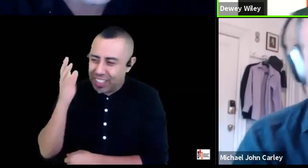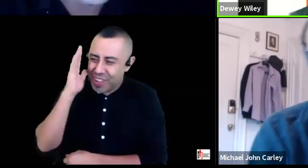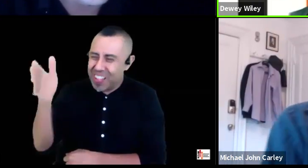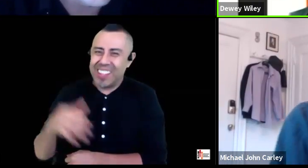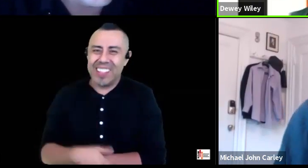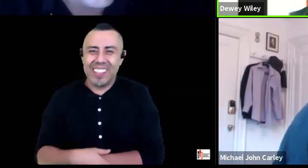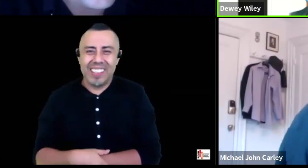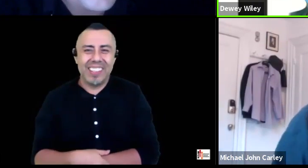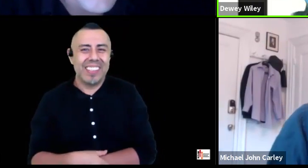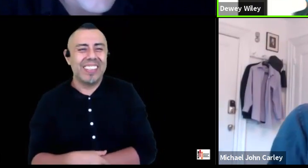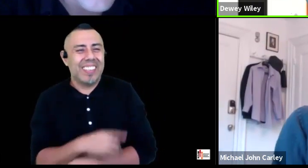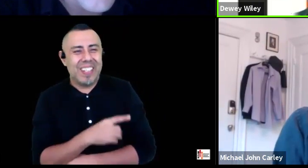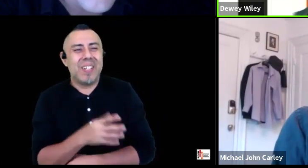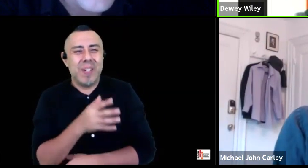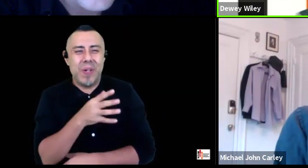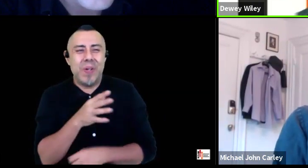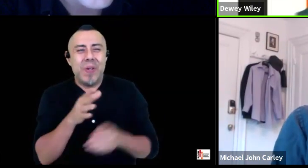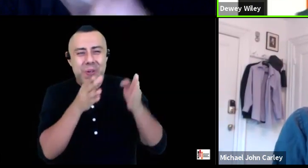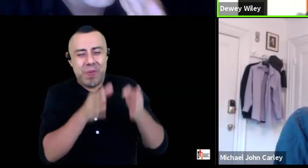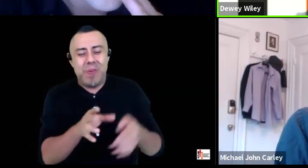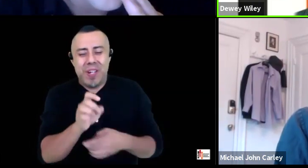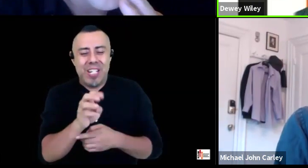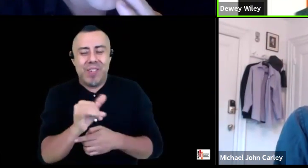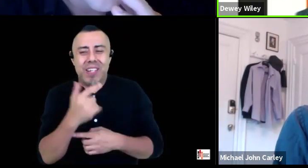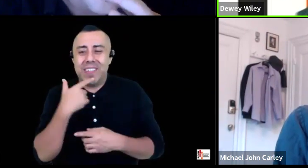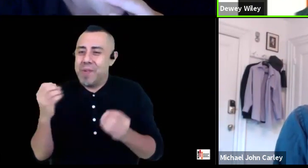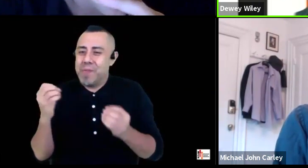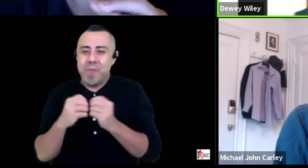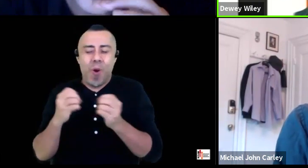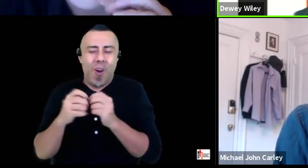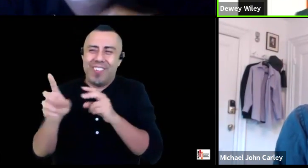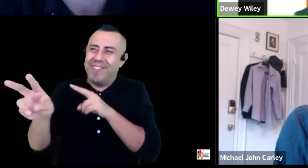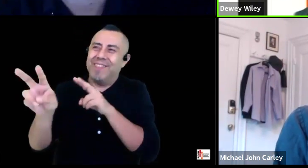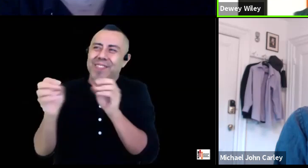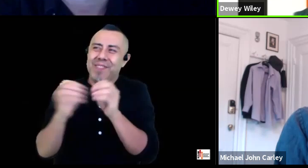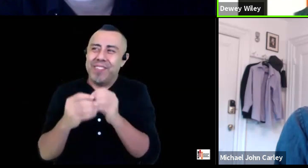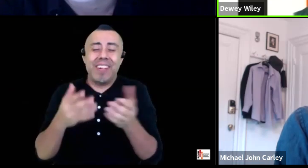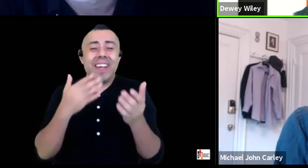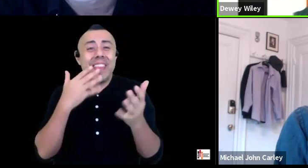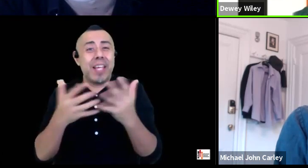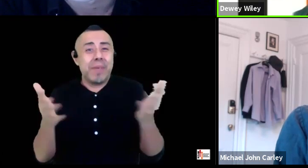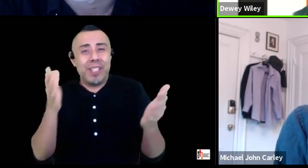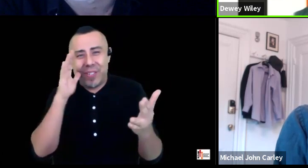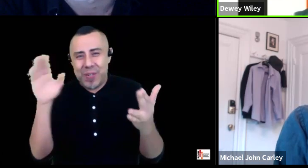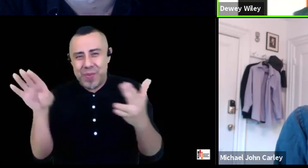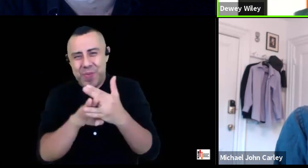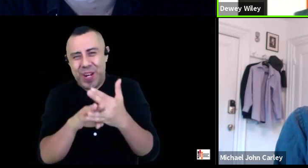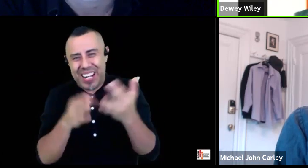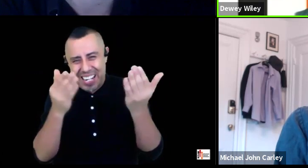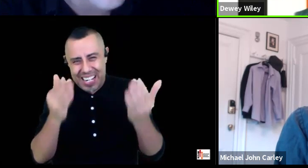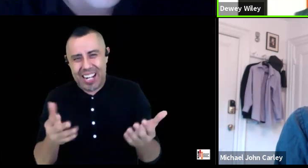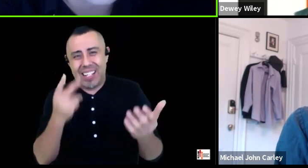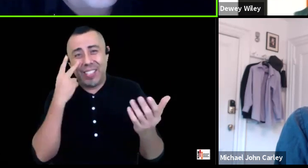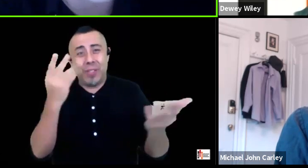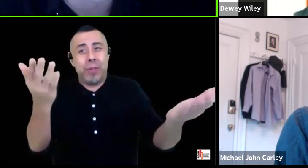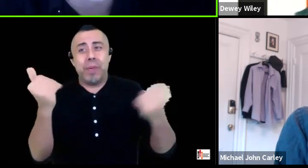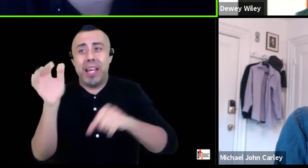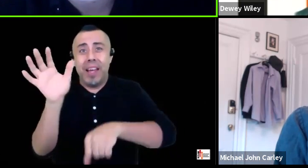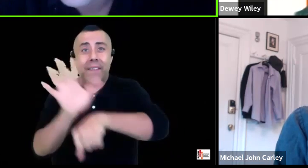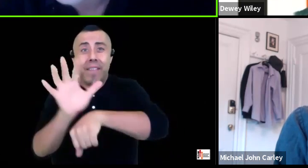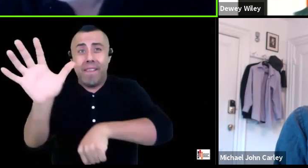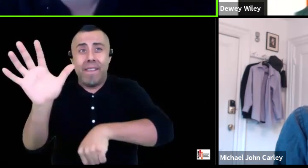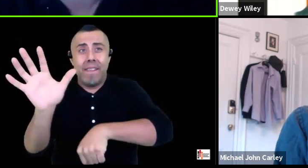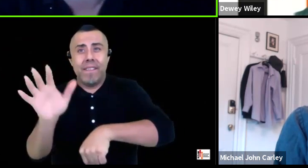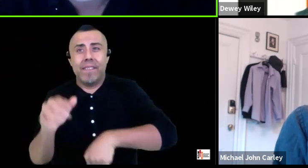to it well well thank you all so much and uh we're gonna take a little break now but we'll be back at five five five